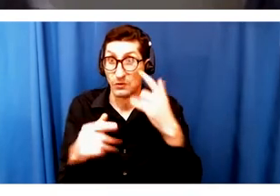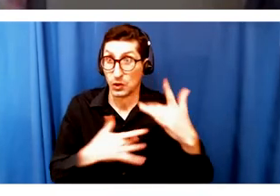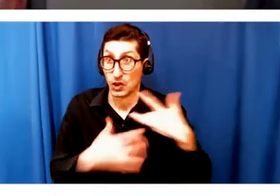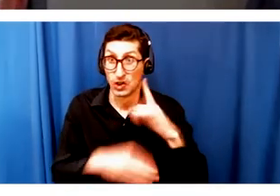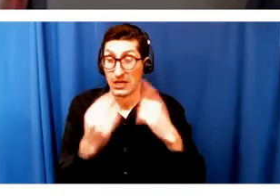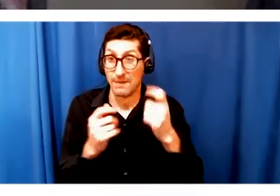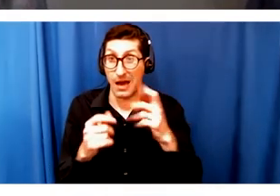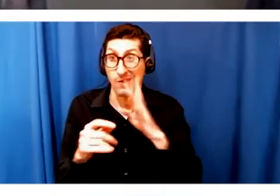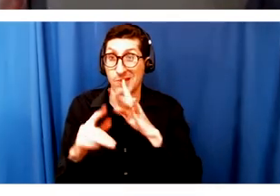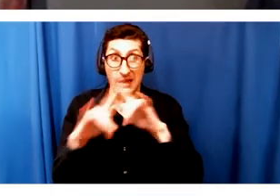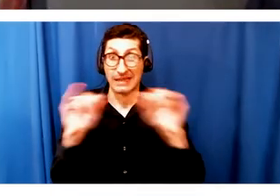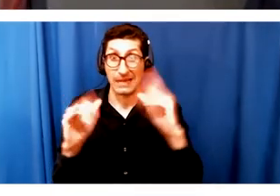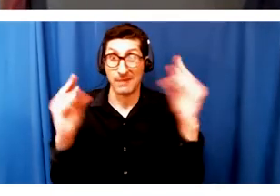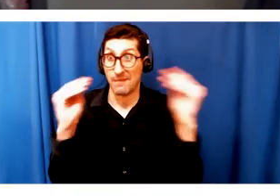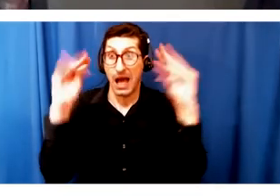you the go-ahead.